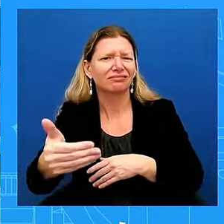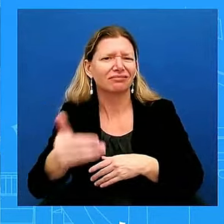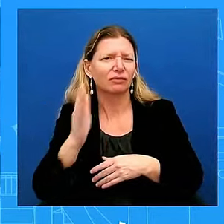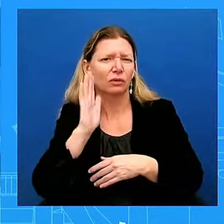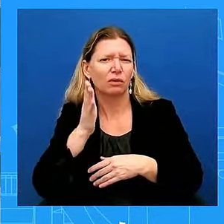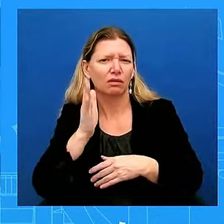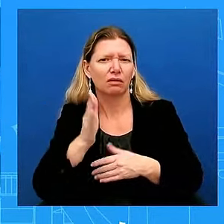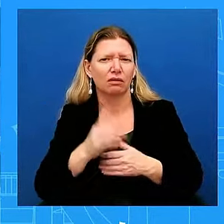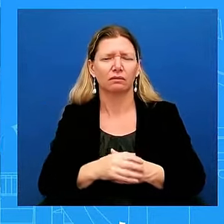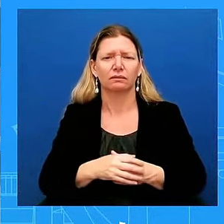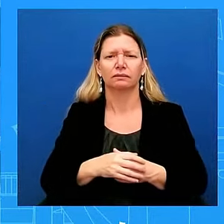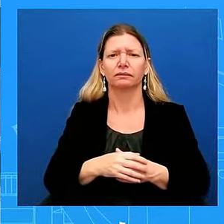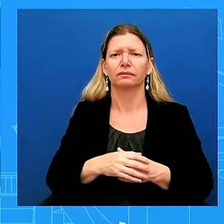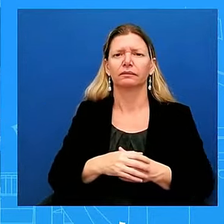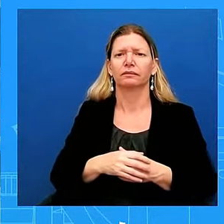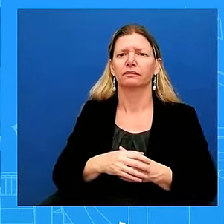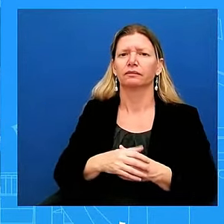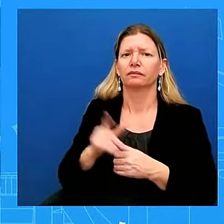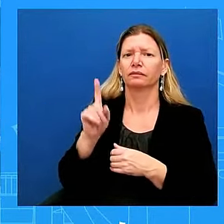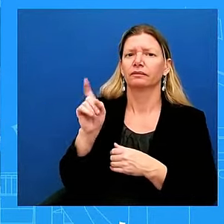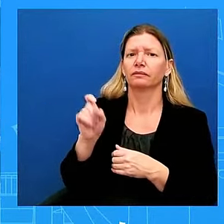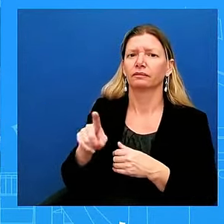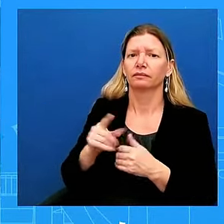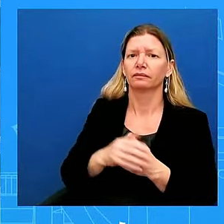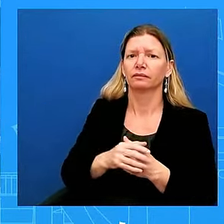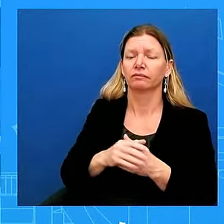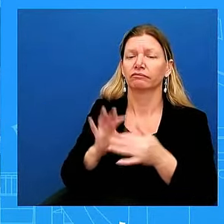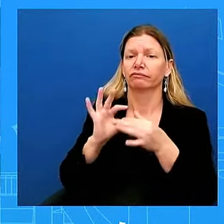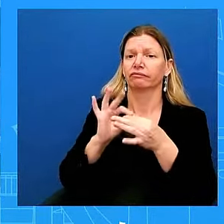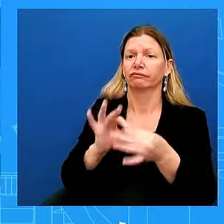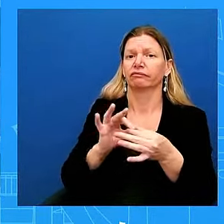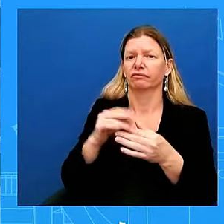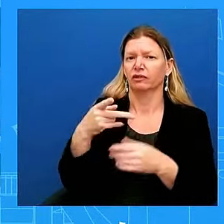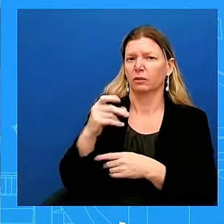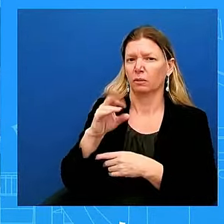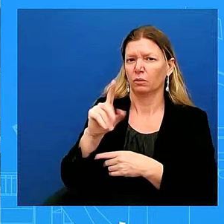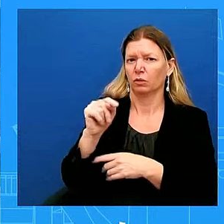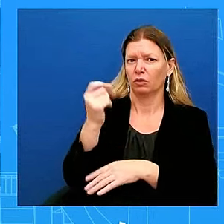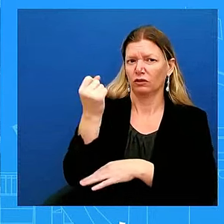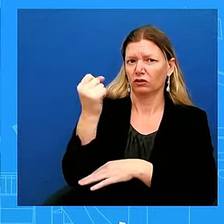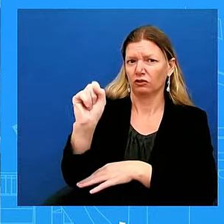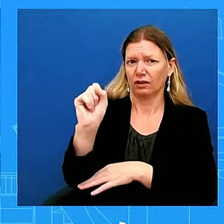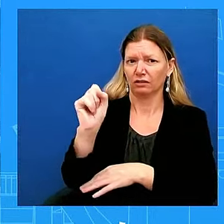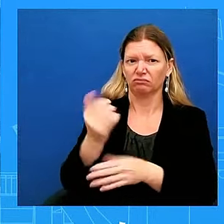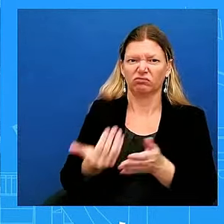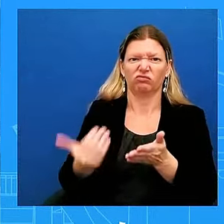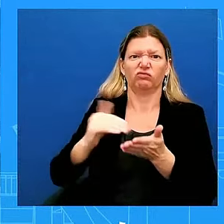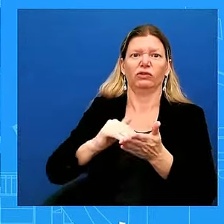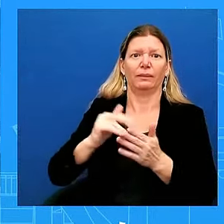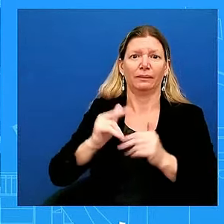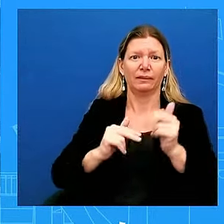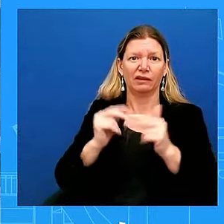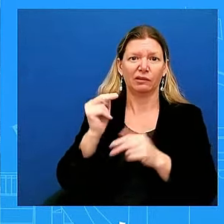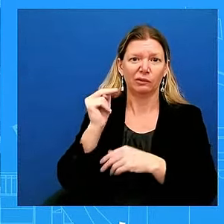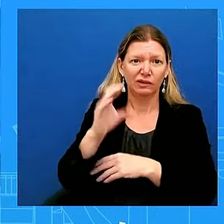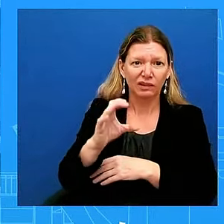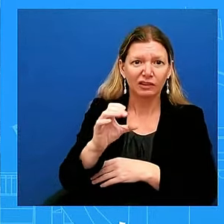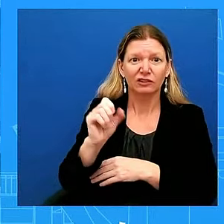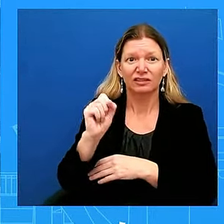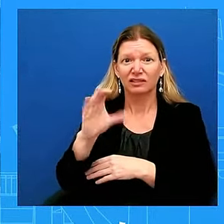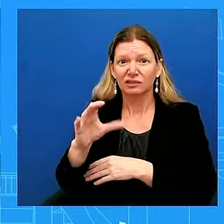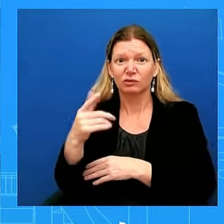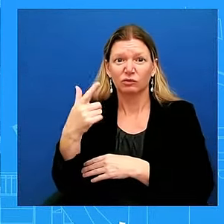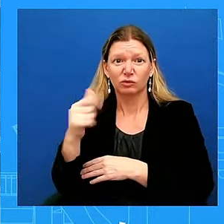port strike – so, with the rebuilding of North Carolina, South Carolina, and Georgia, isn't it a bad time to have supplies stuck at 36